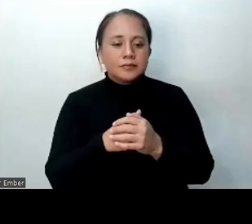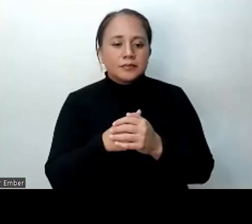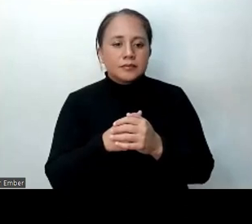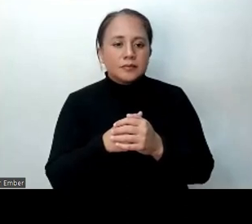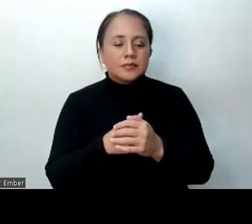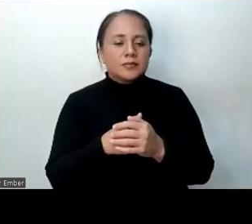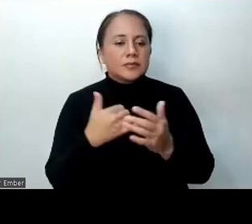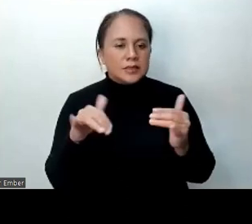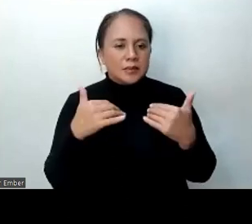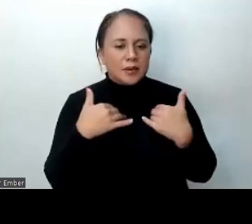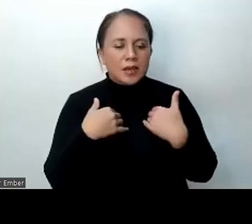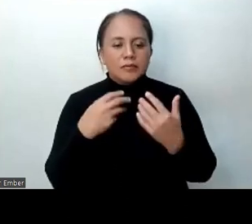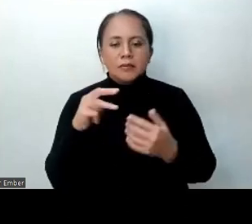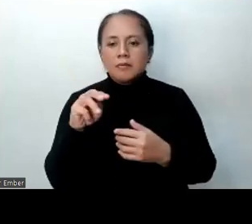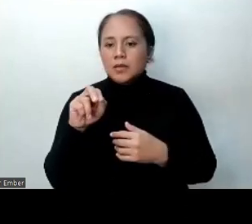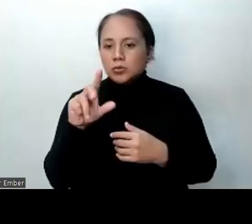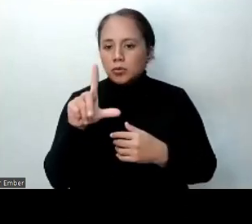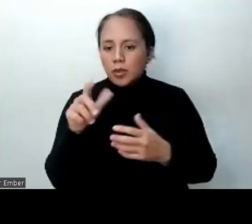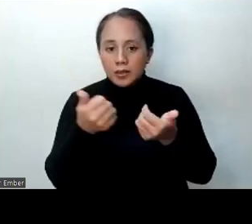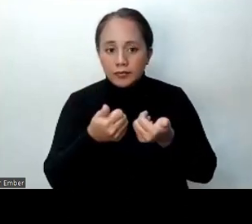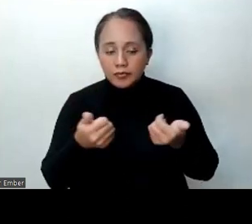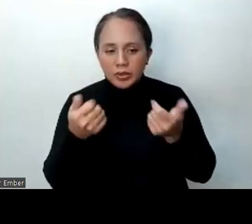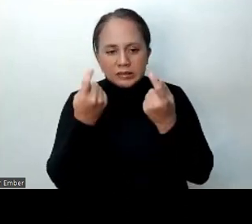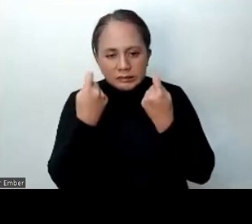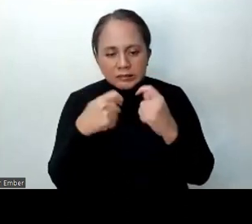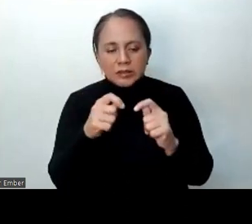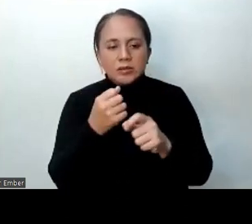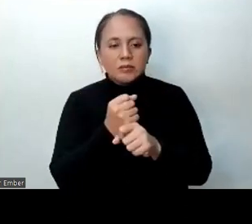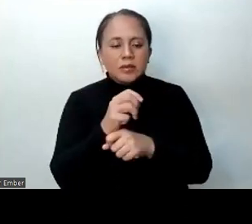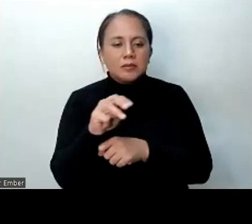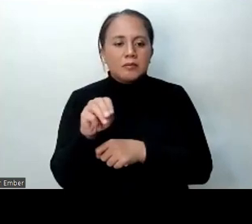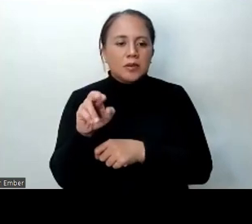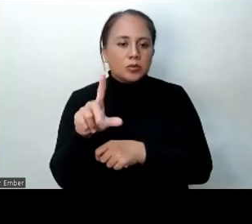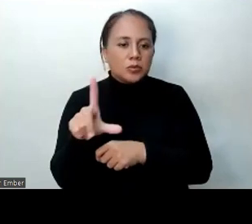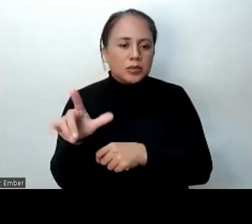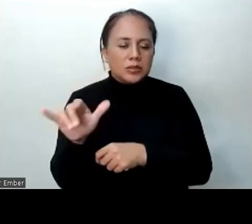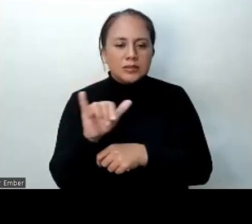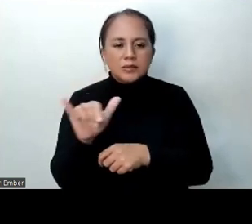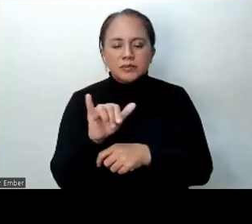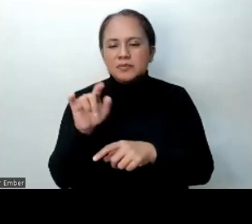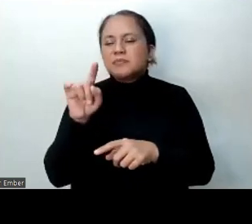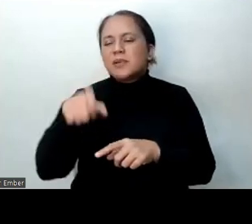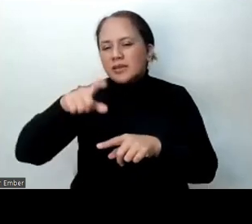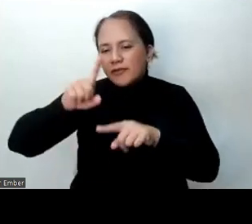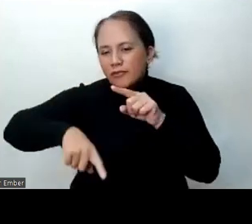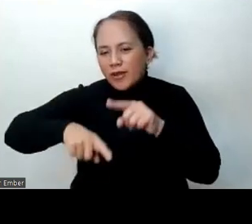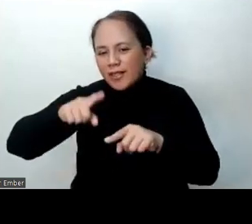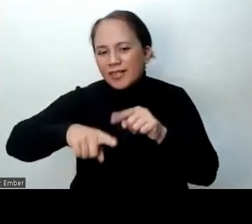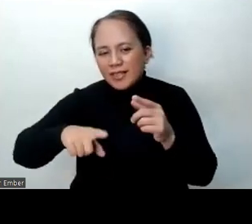There's also a manual available. We tried to make the manual as user friendly as possible so that